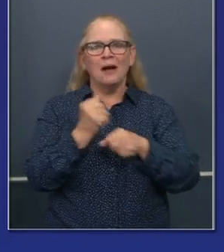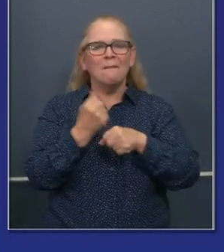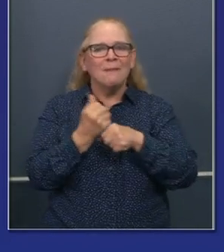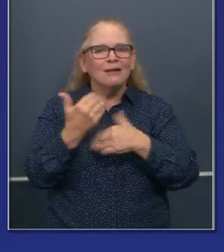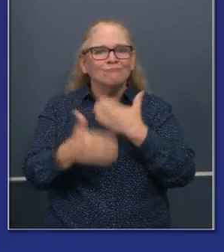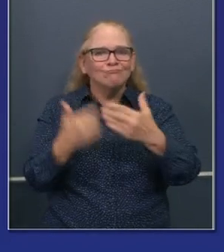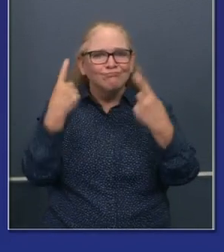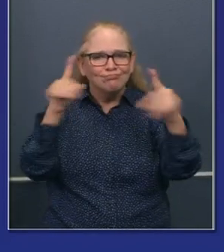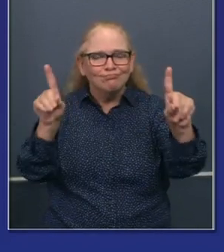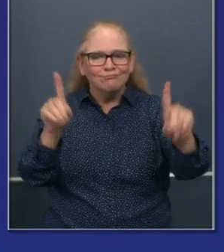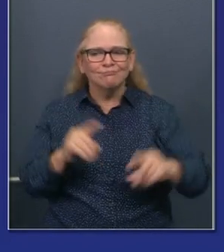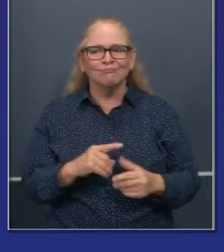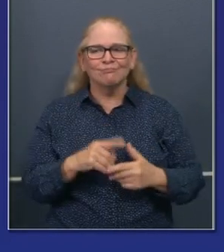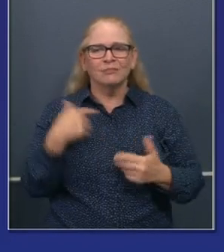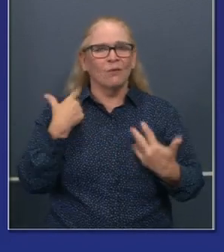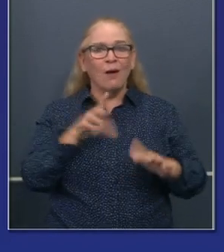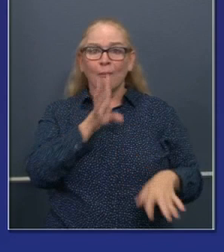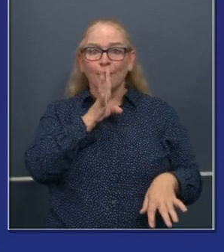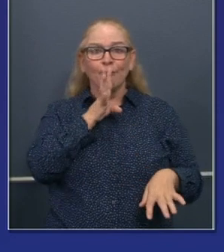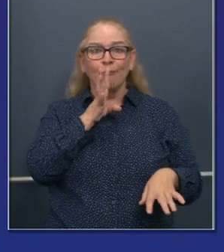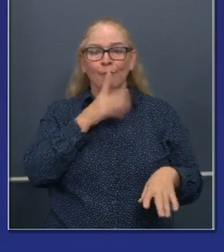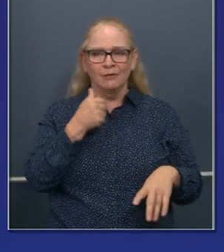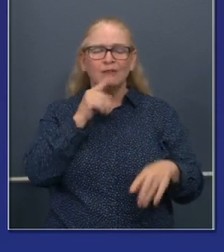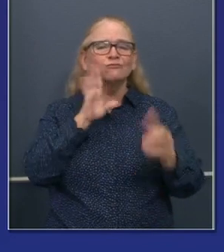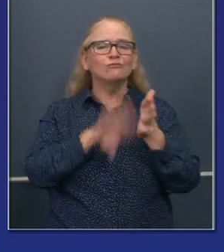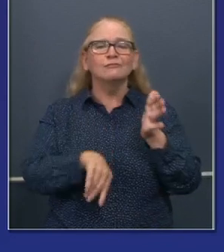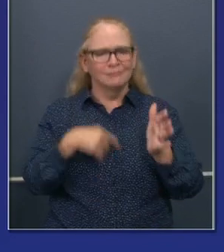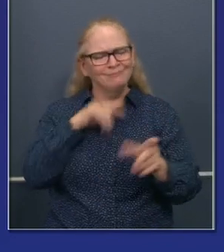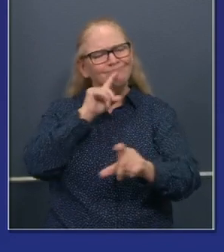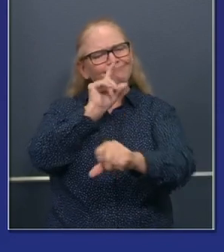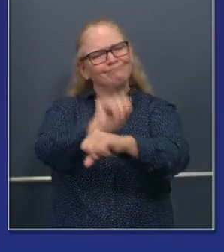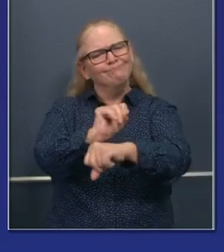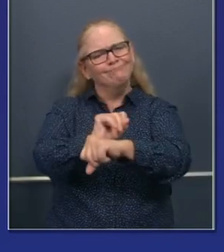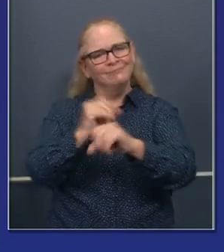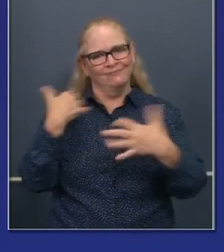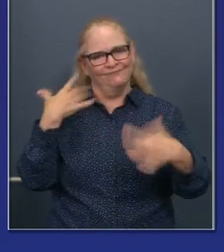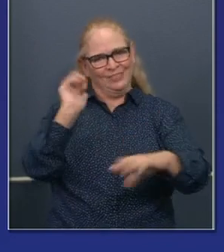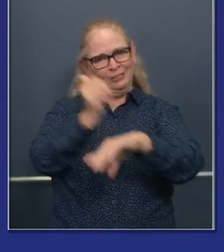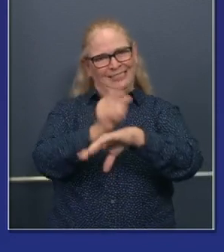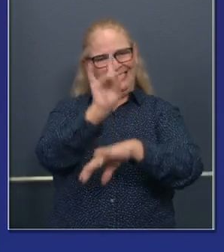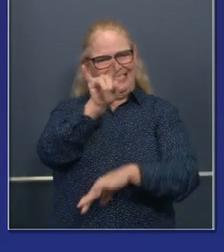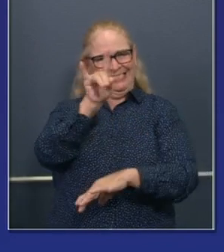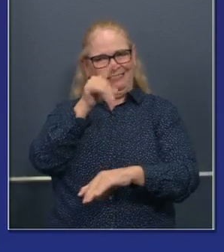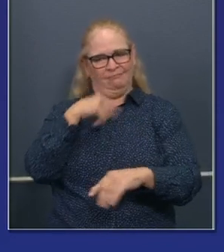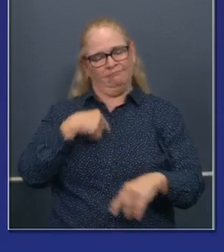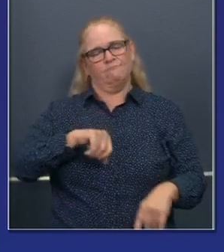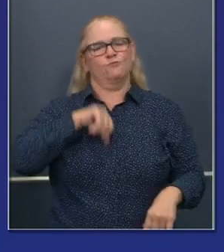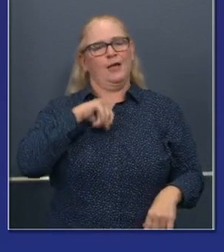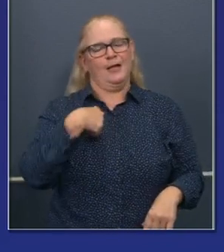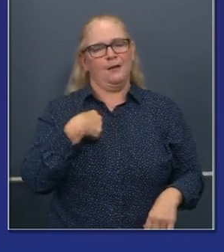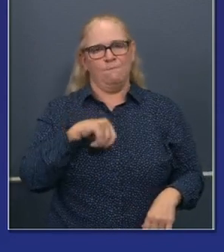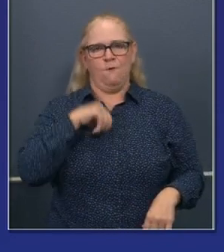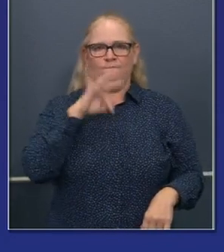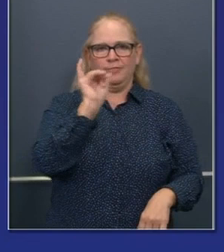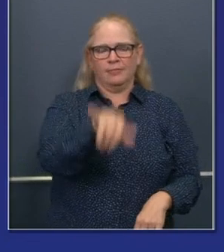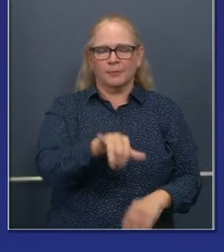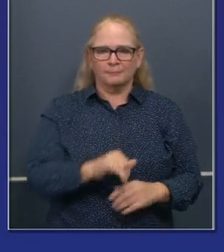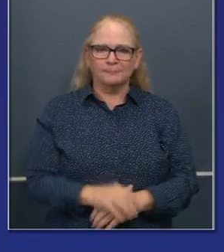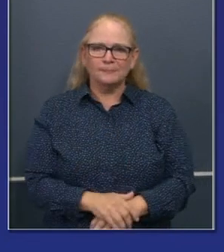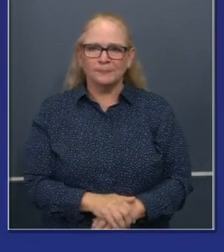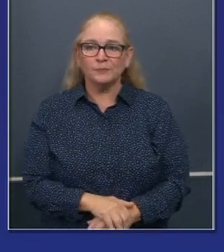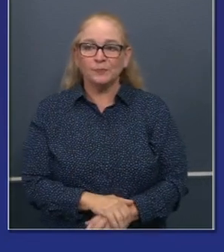uh, behind this effort. Another program we've done that I'm very proud of, uh, I long have been an advocate, not just for